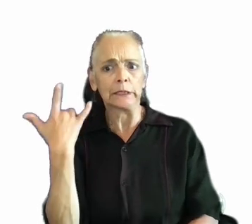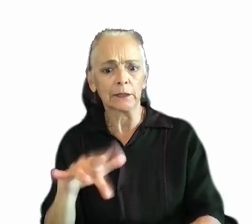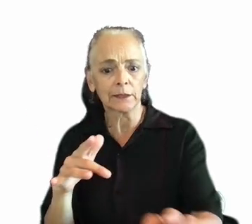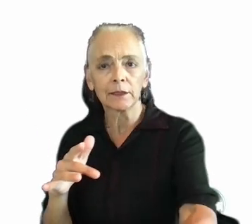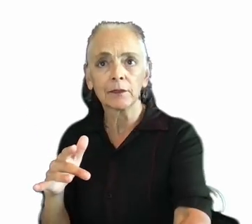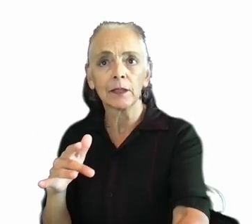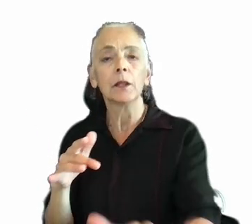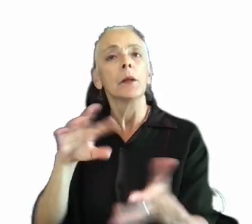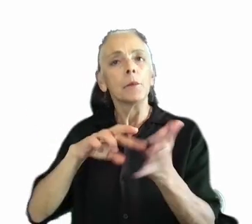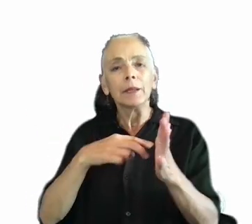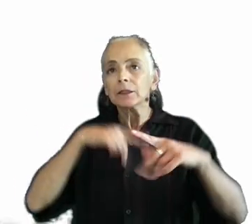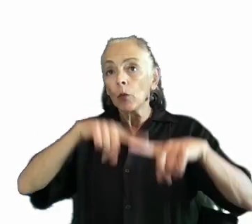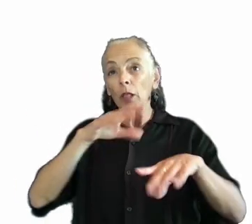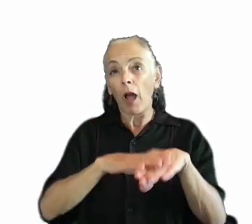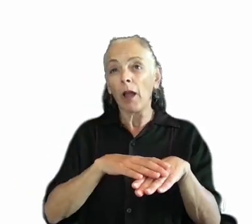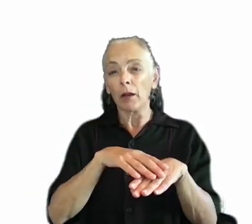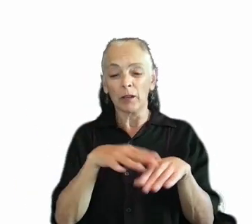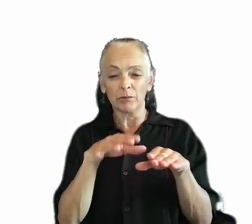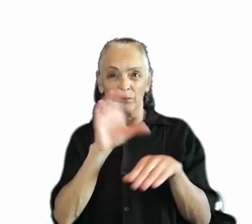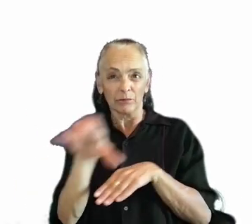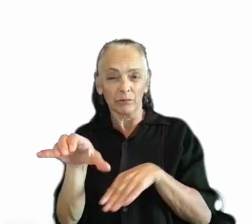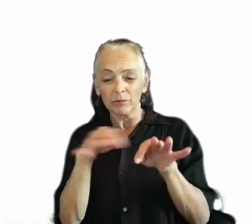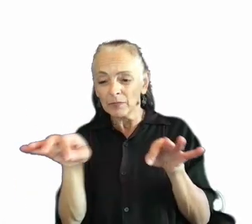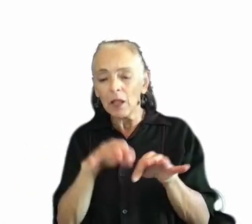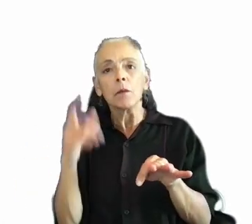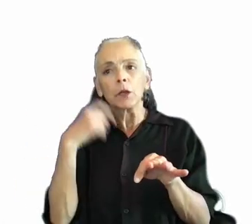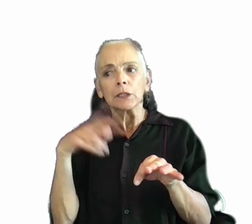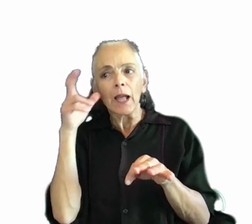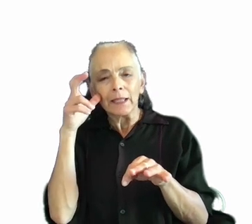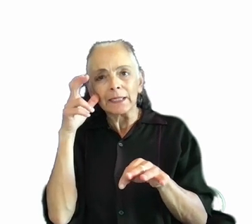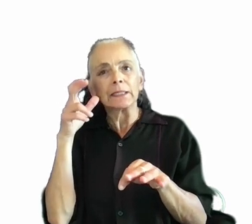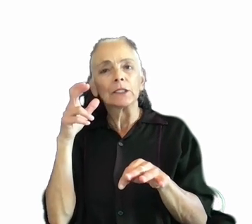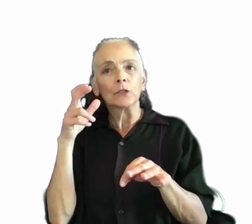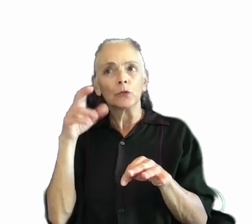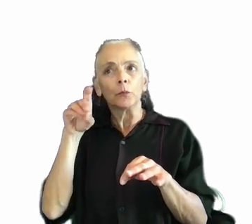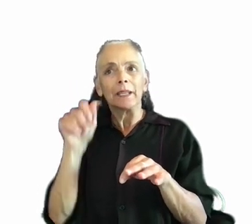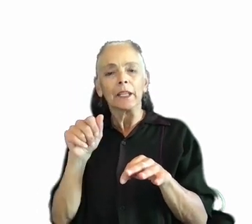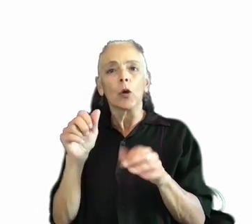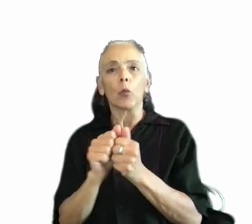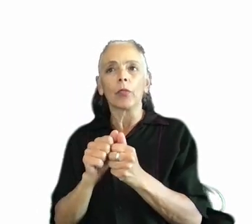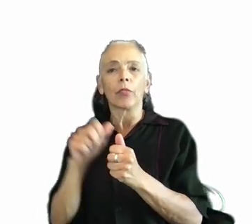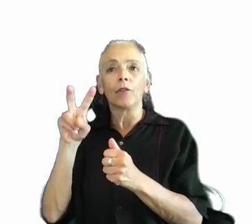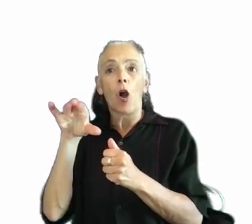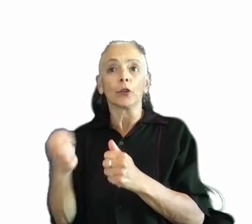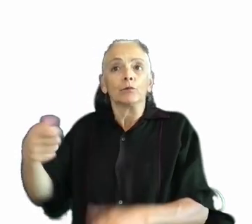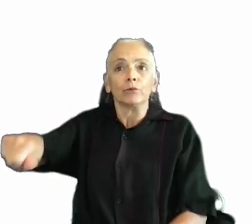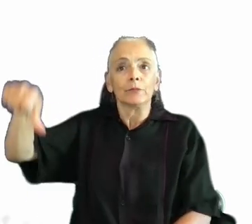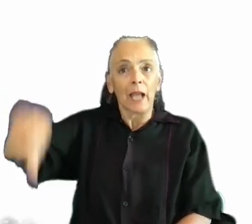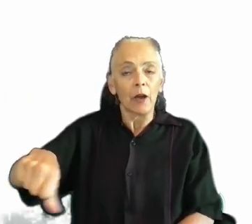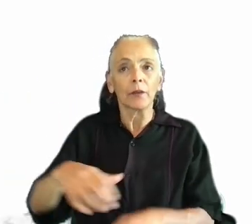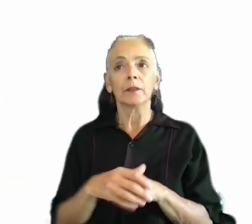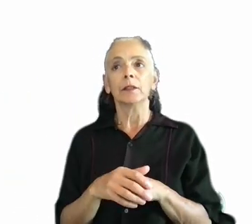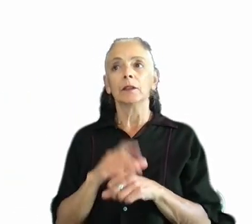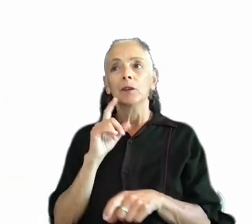generally rely on subtitles because I tend to listen to media at very low volumes. However, prior to educating myself about accessibility features